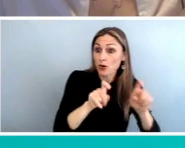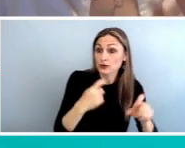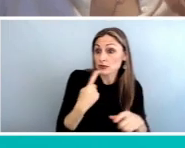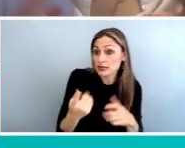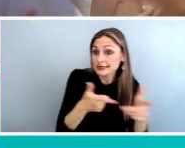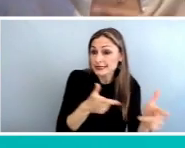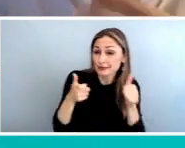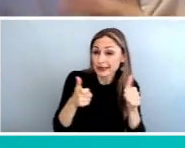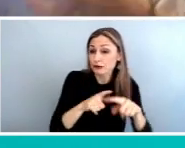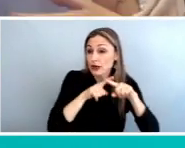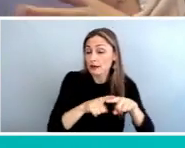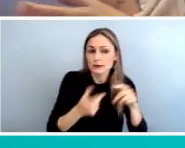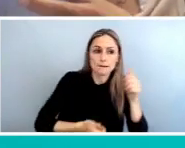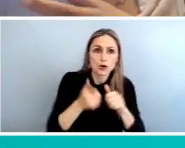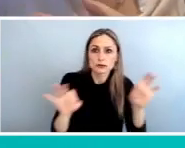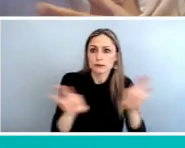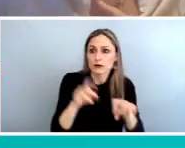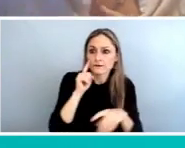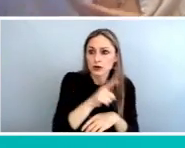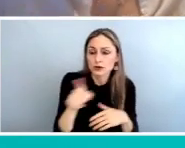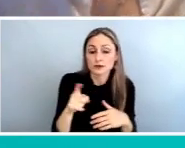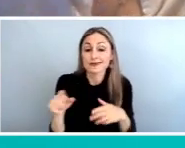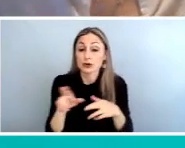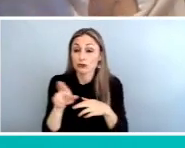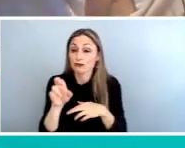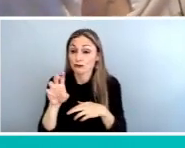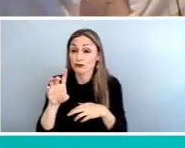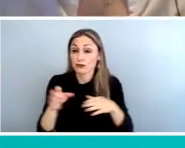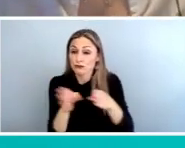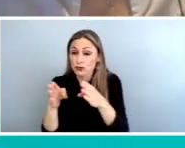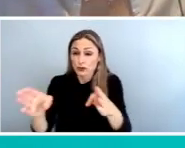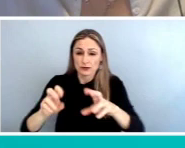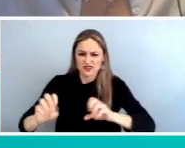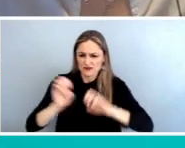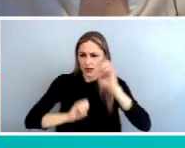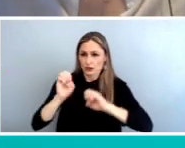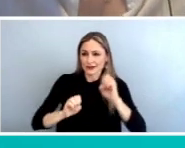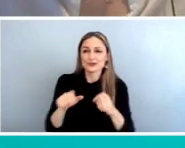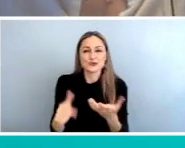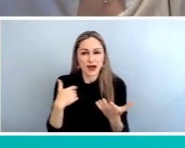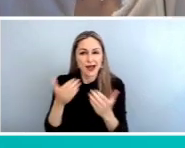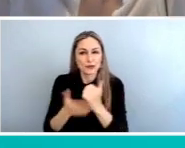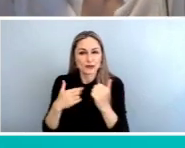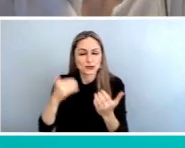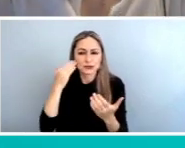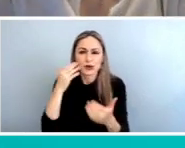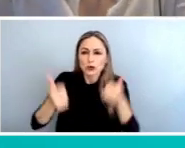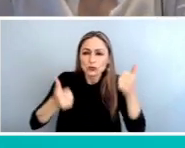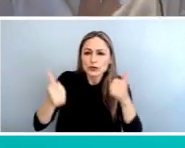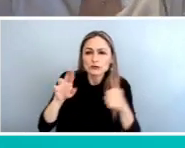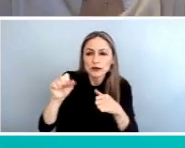important to you that so this route evaluation process will really help us know which bus routes are on time which ones are reliable